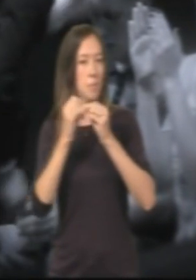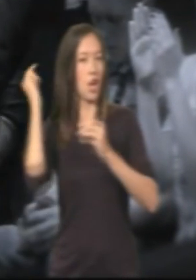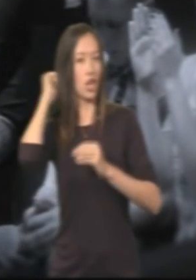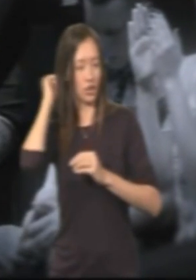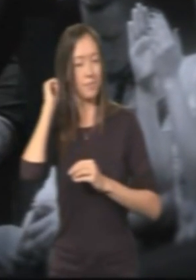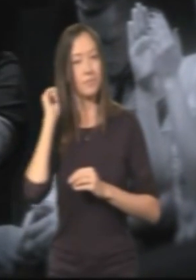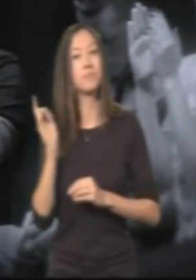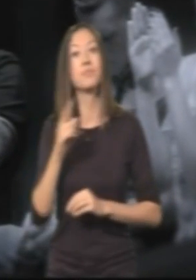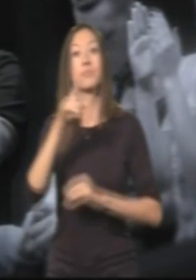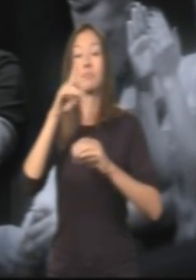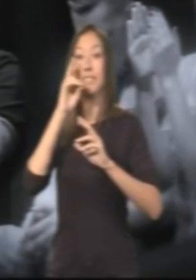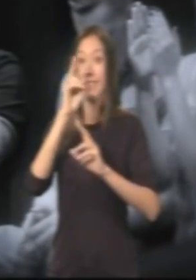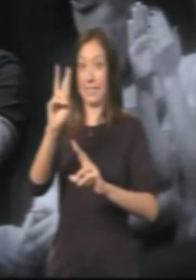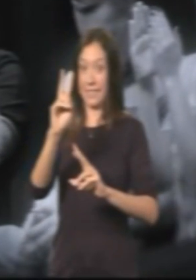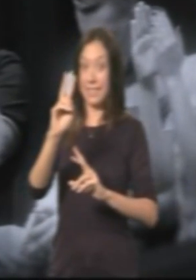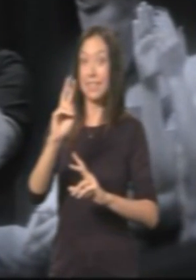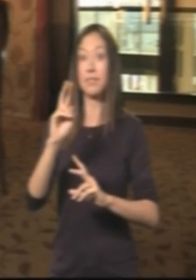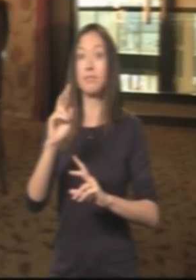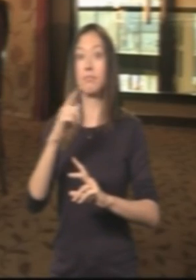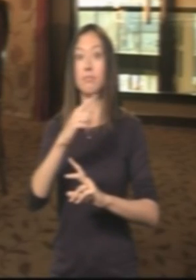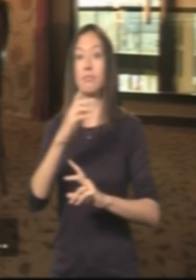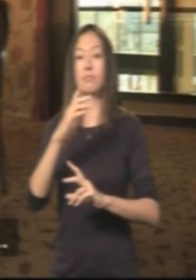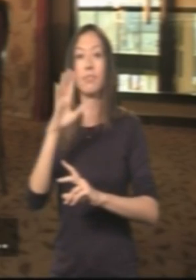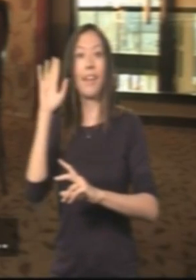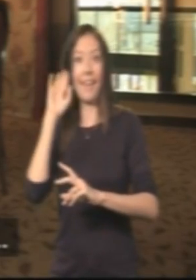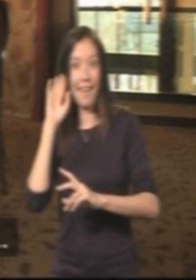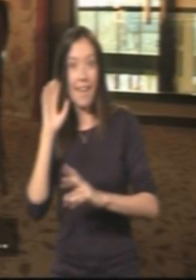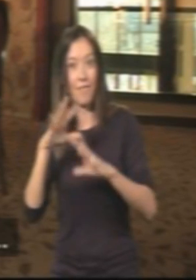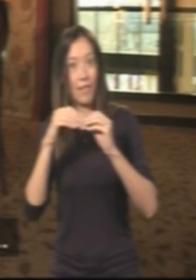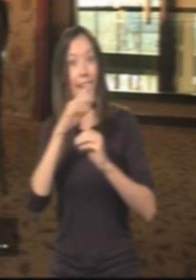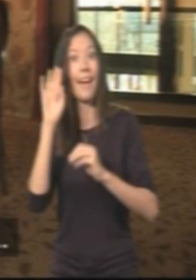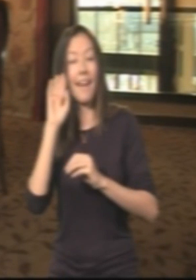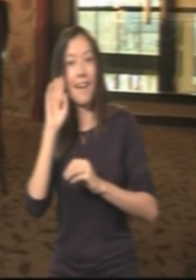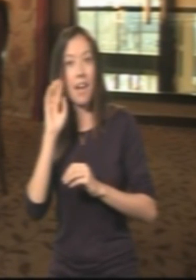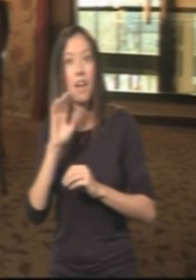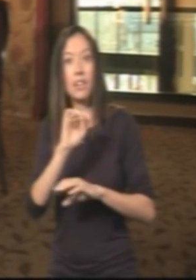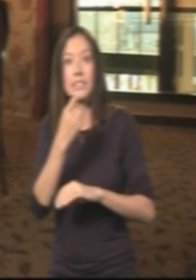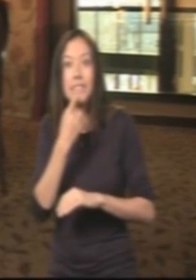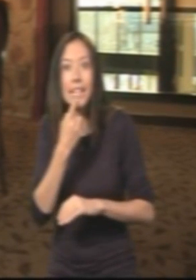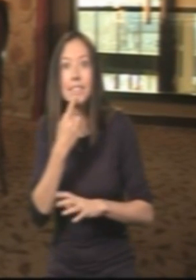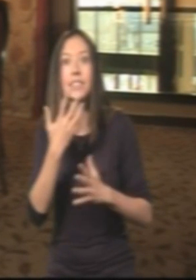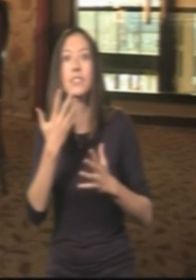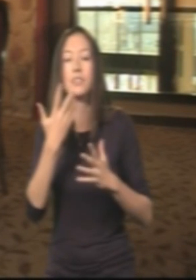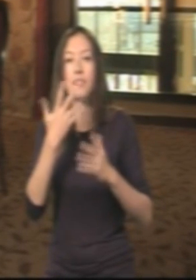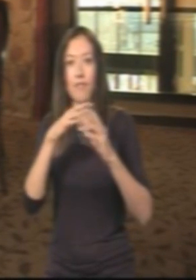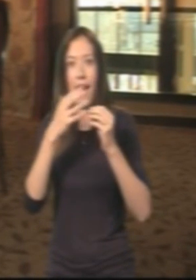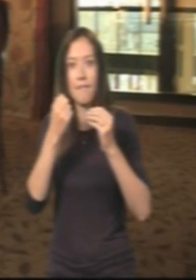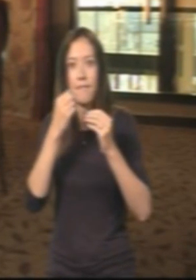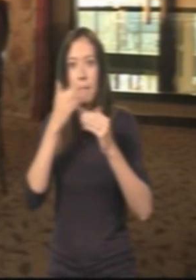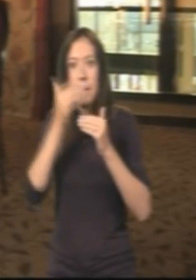is called your subconscious. Everything that you see, your eyes and everything that you, you know, if you can hear, everything you hear,